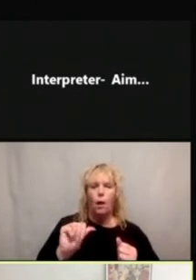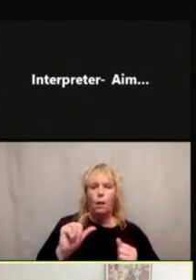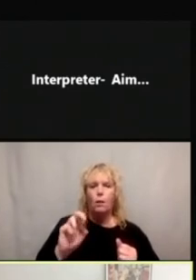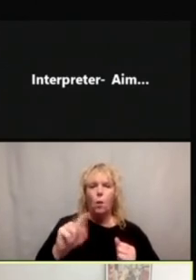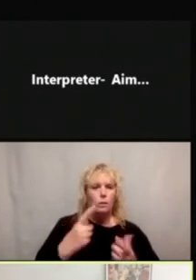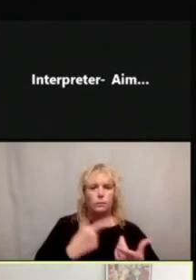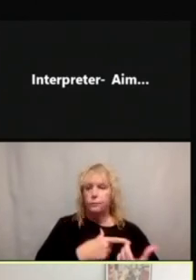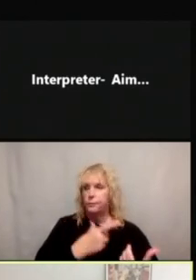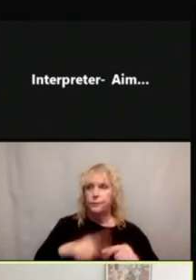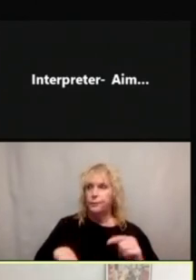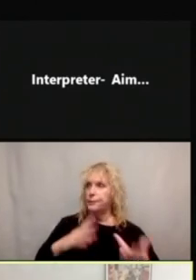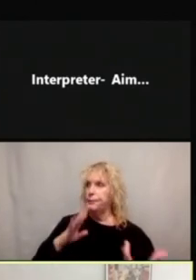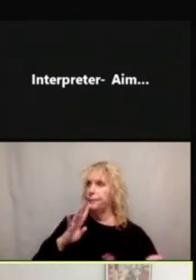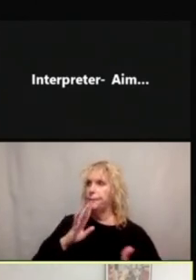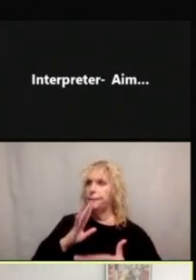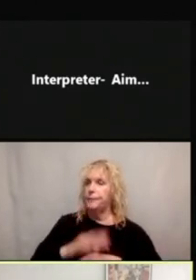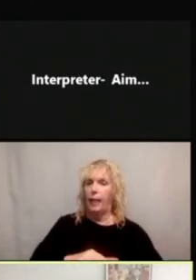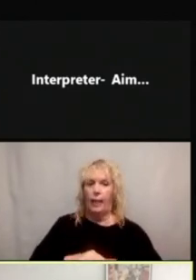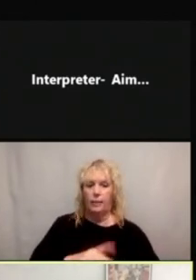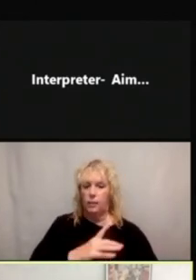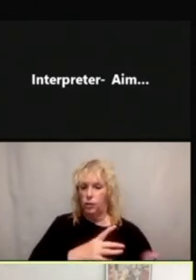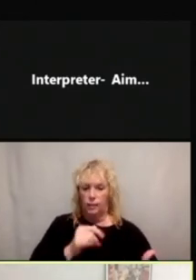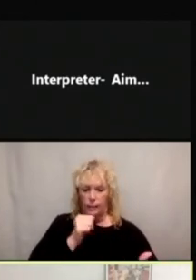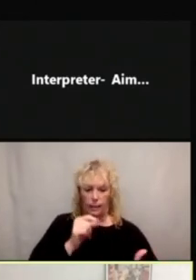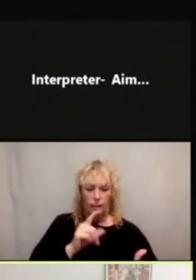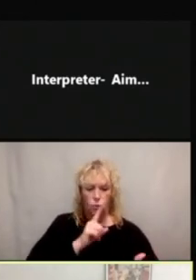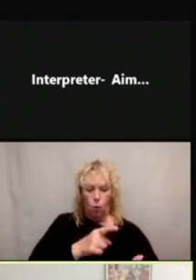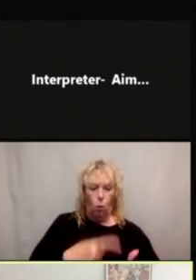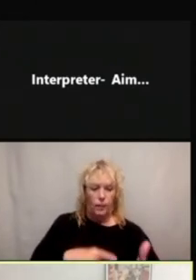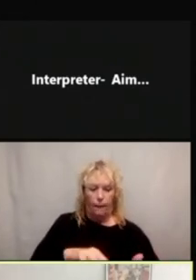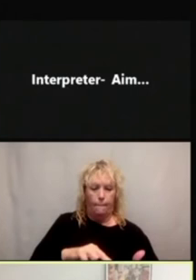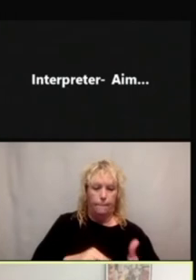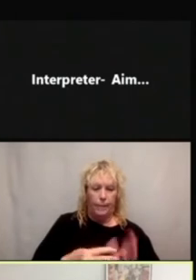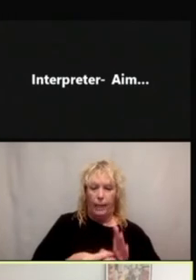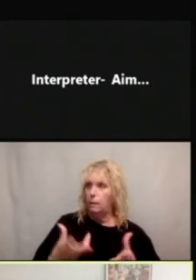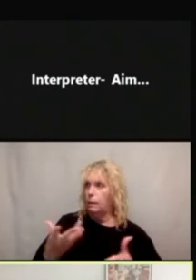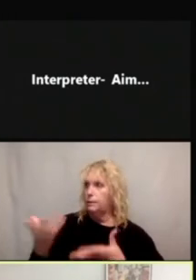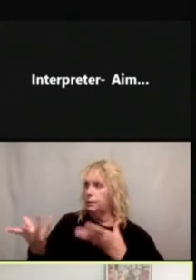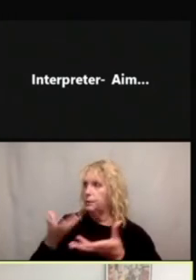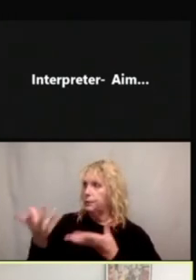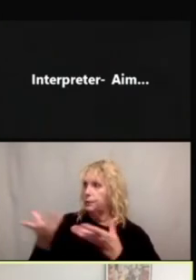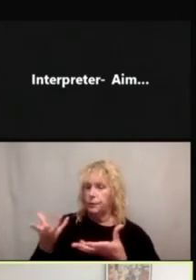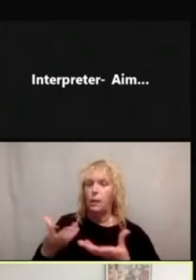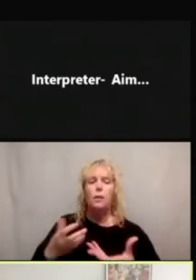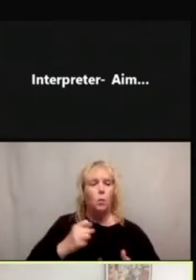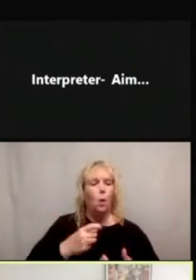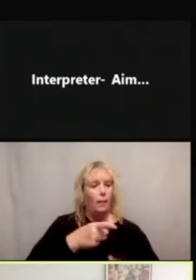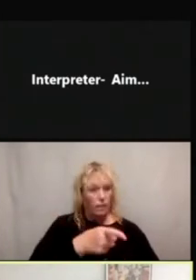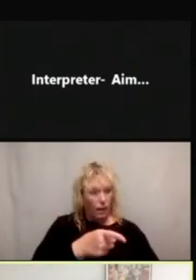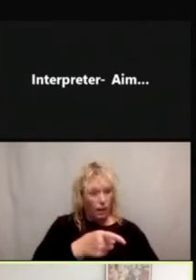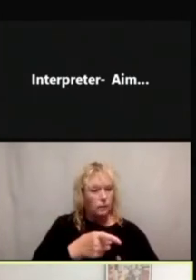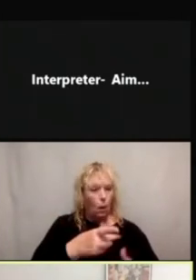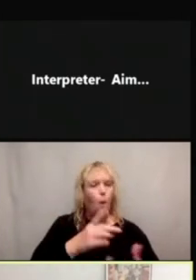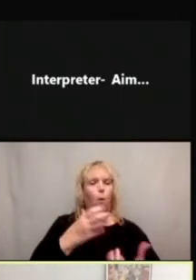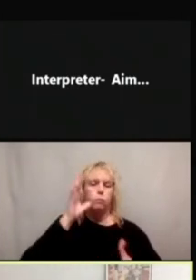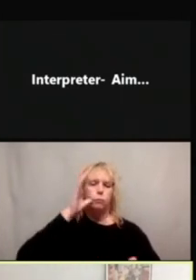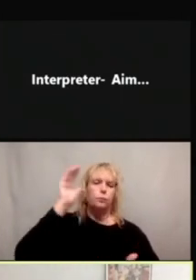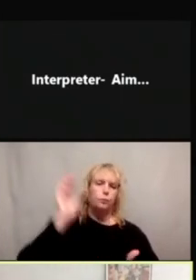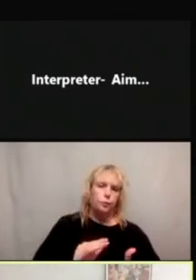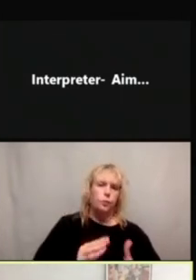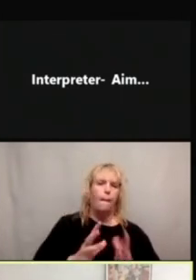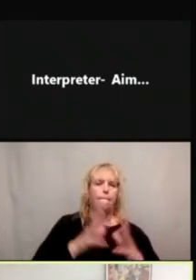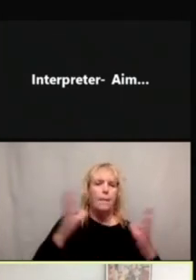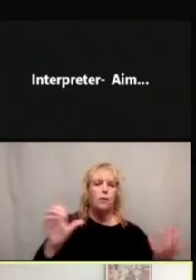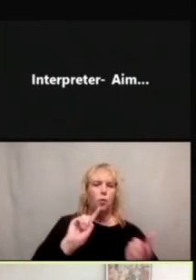they weren't sure what the symptoms meant. And so having these pictograms helped to cut down on translation